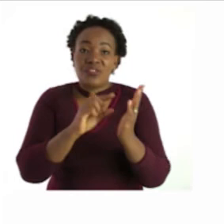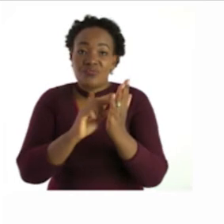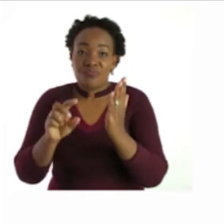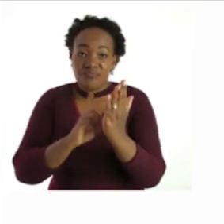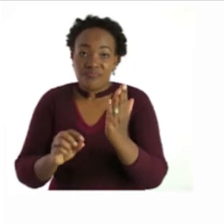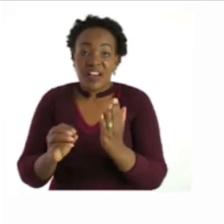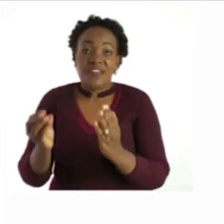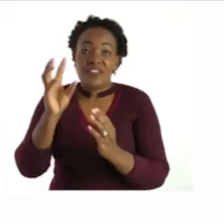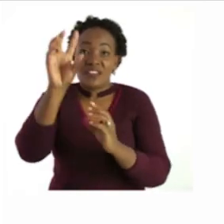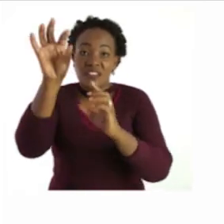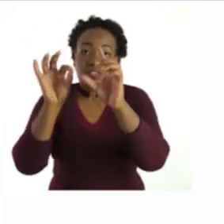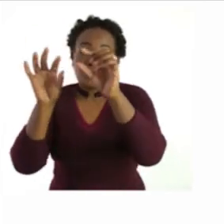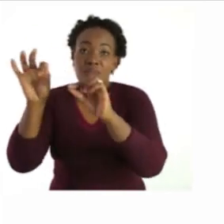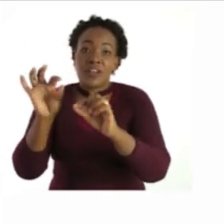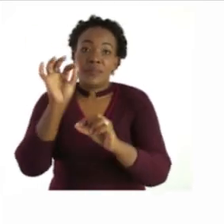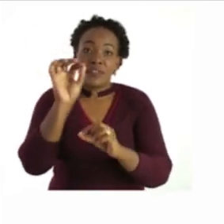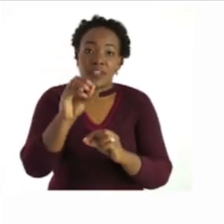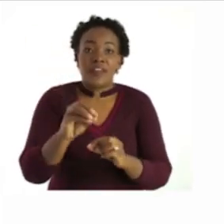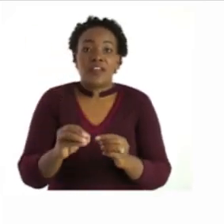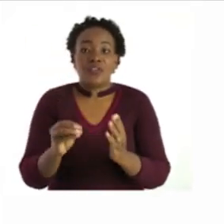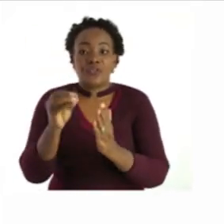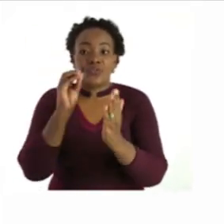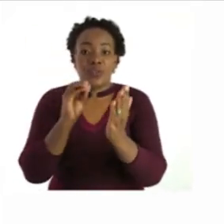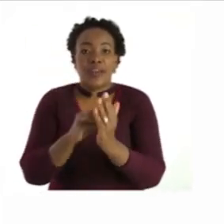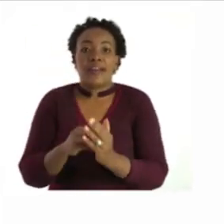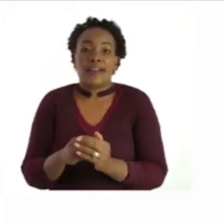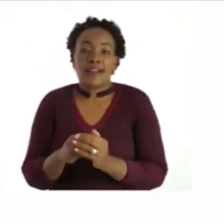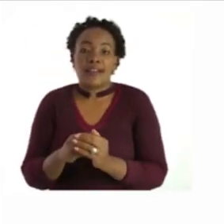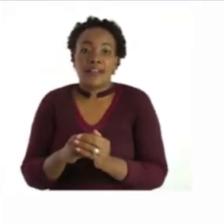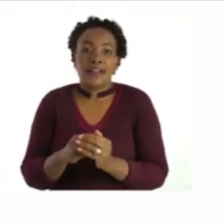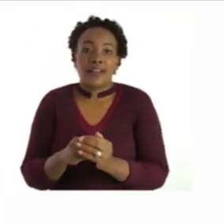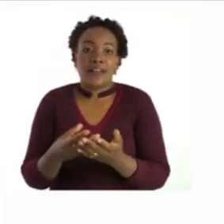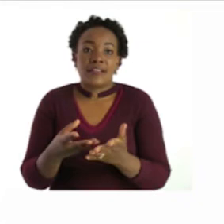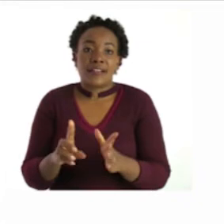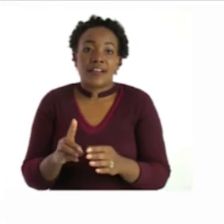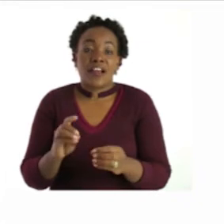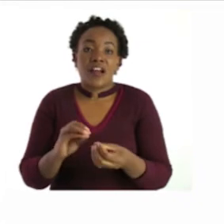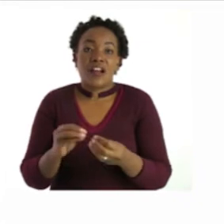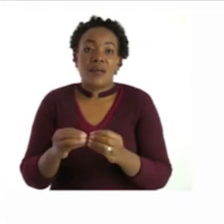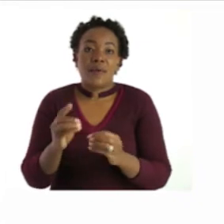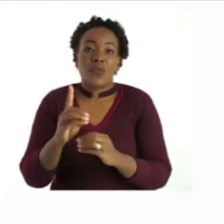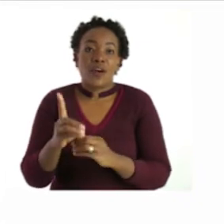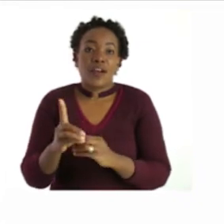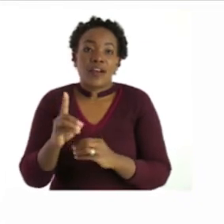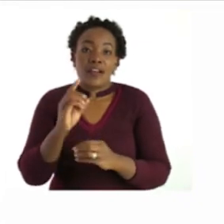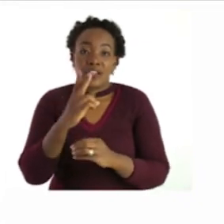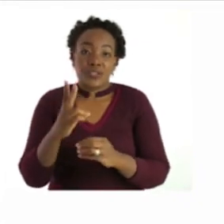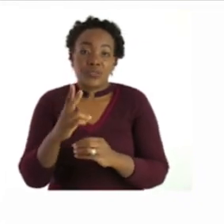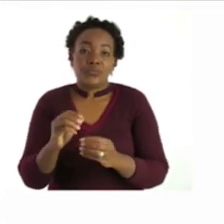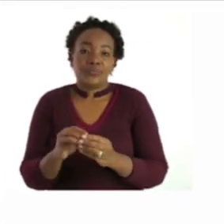fill in the given words let's do the first one and the second one